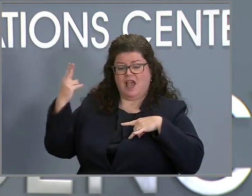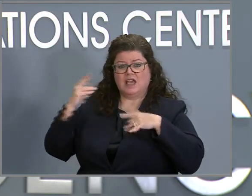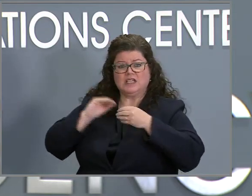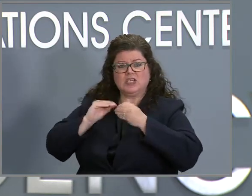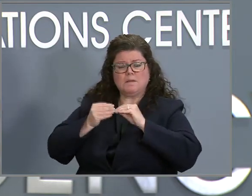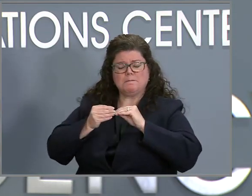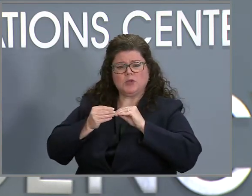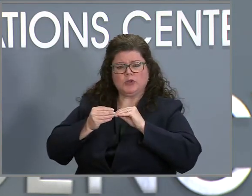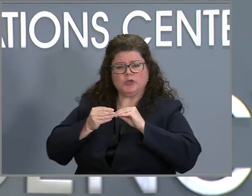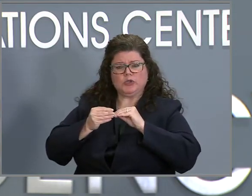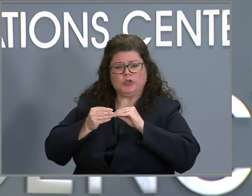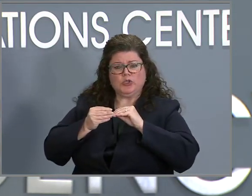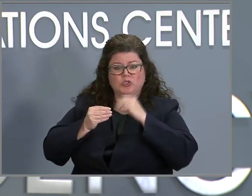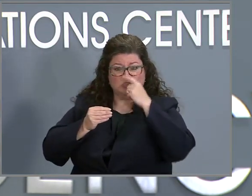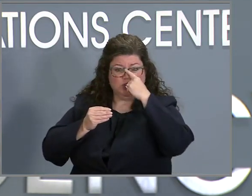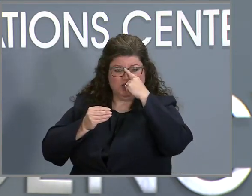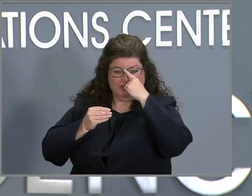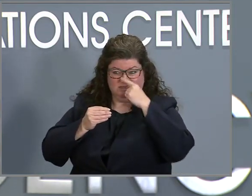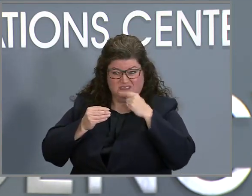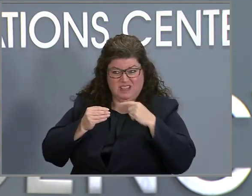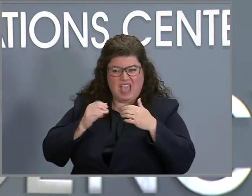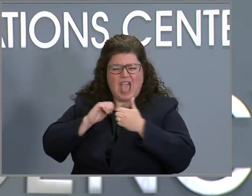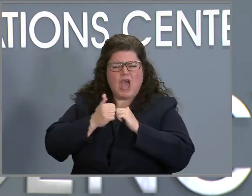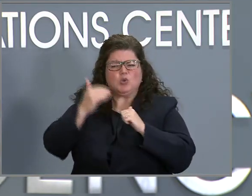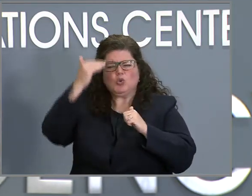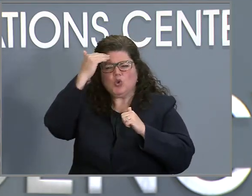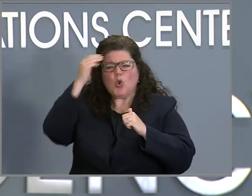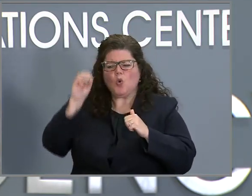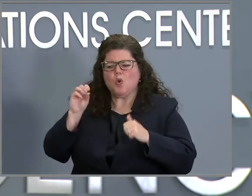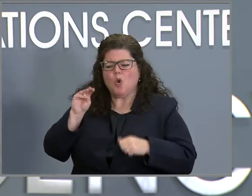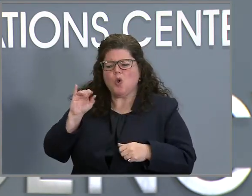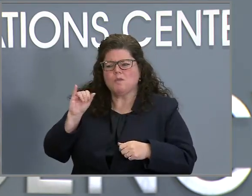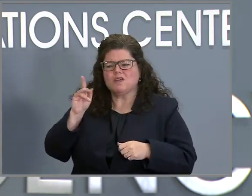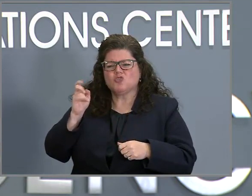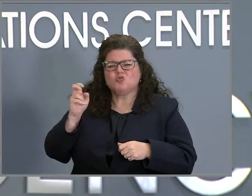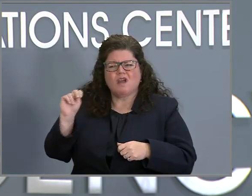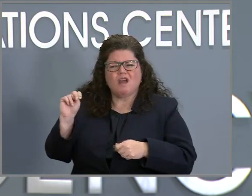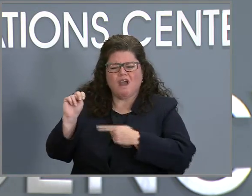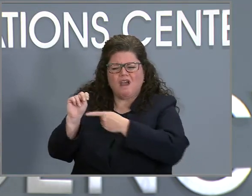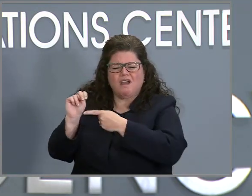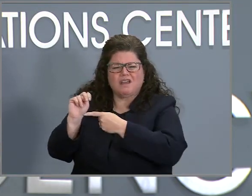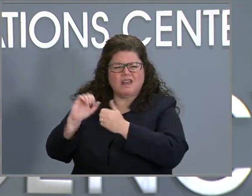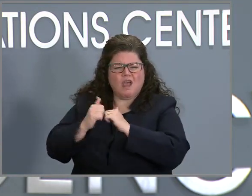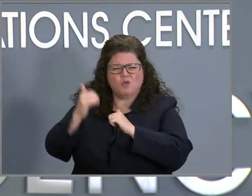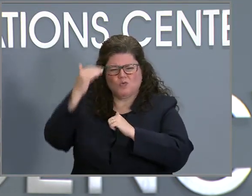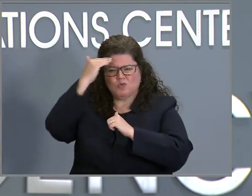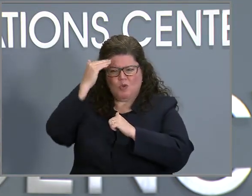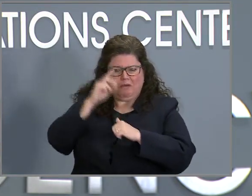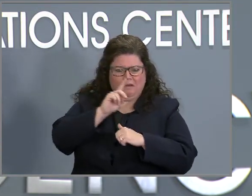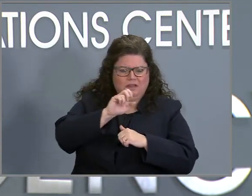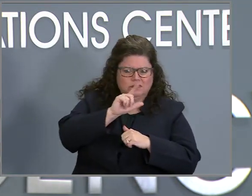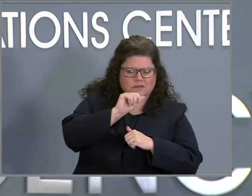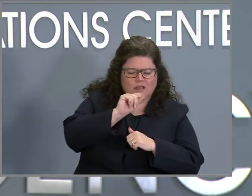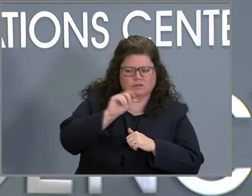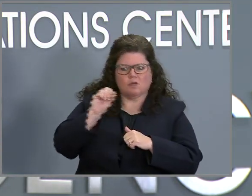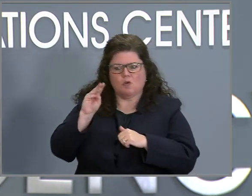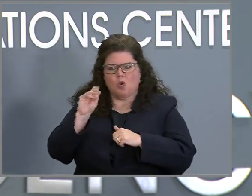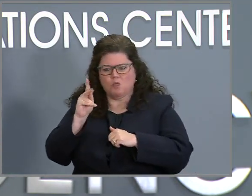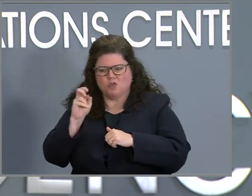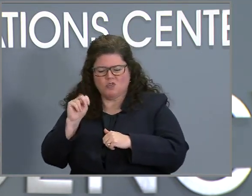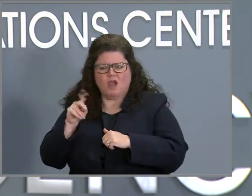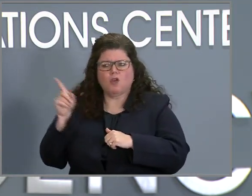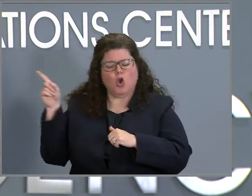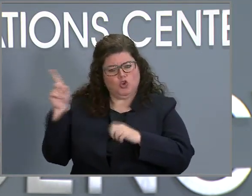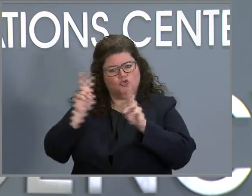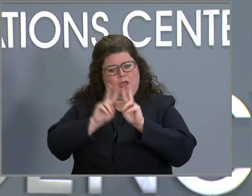a way to know that that is definitely Omicron and these are, these are more mild cases? Is that something that you all are looking at as a metric